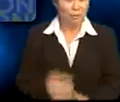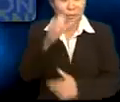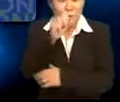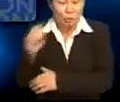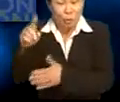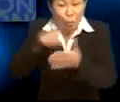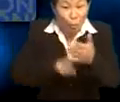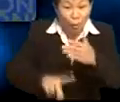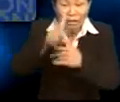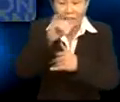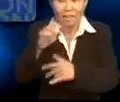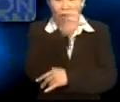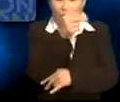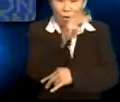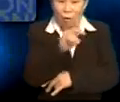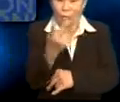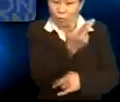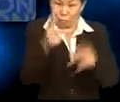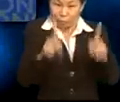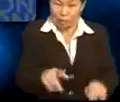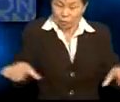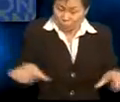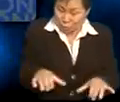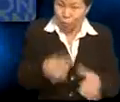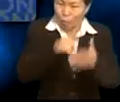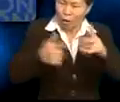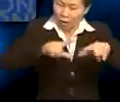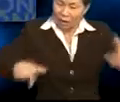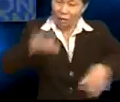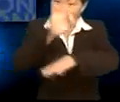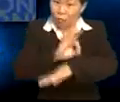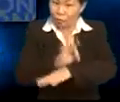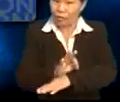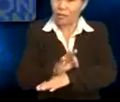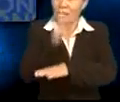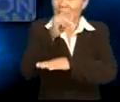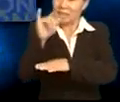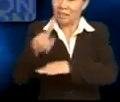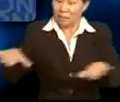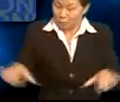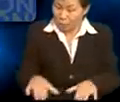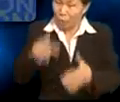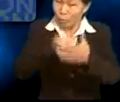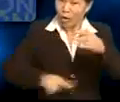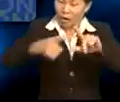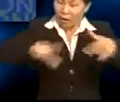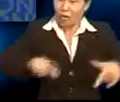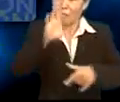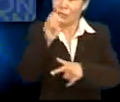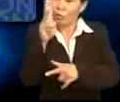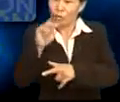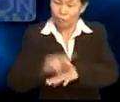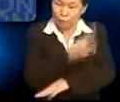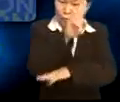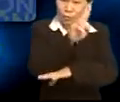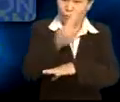So, what did Ramu, Mingwe and Farhan say and do? What language functions did they perform? And what language form did they